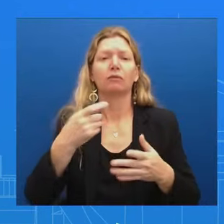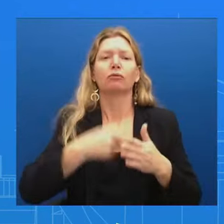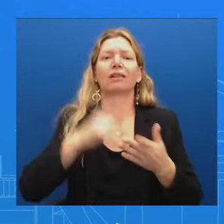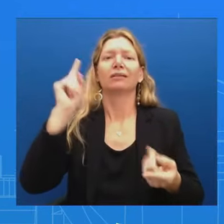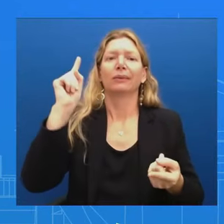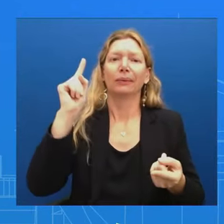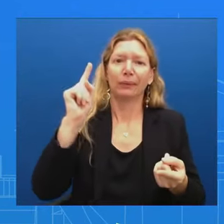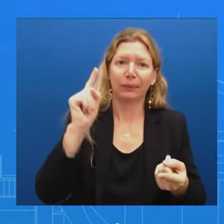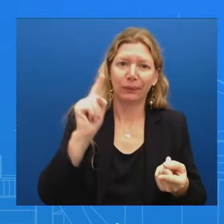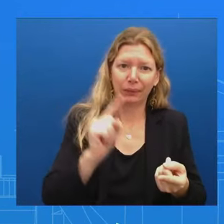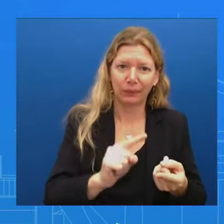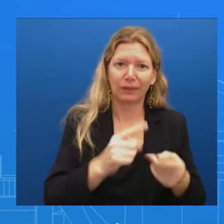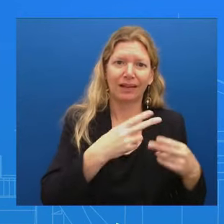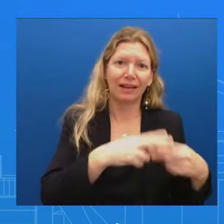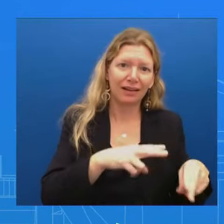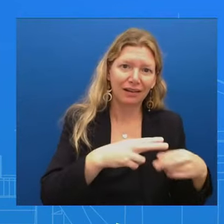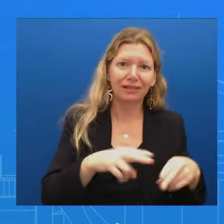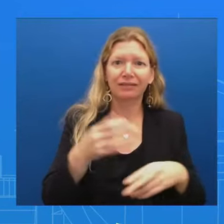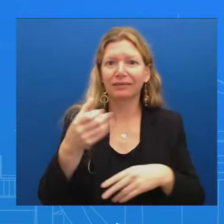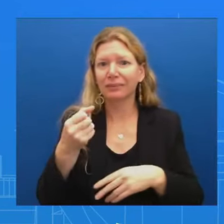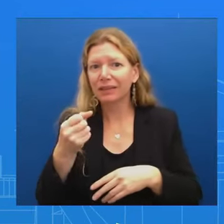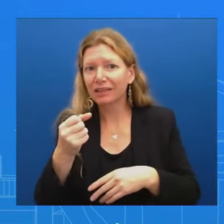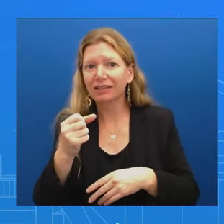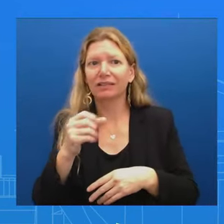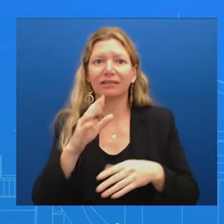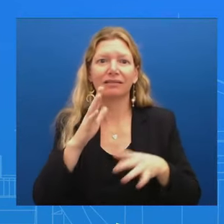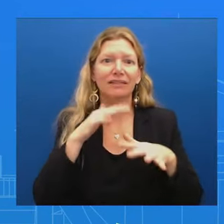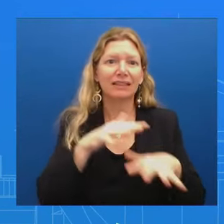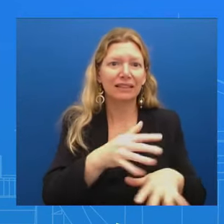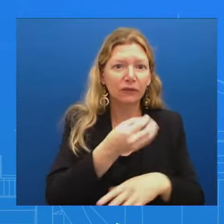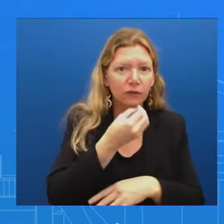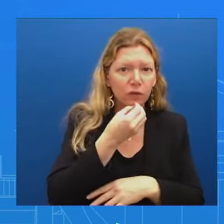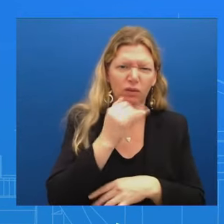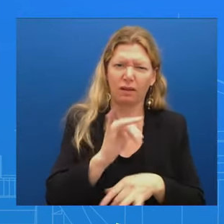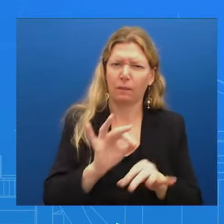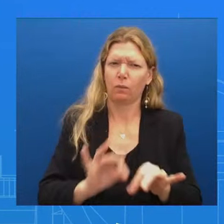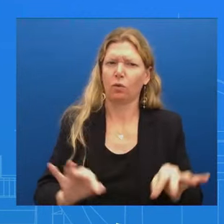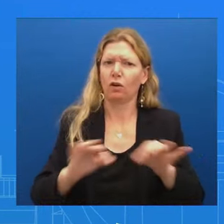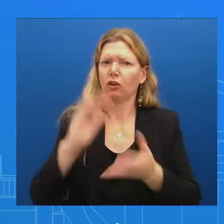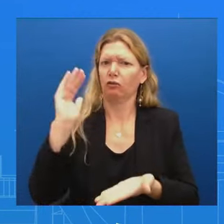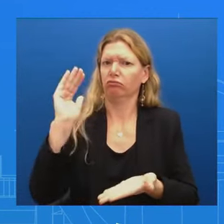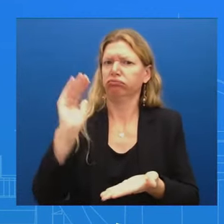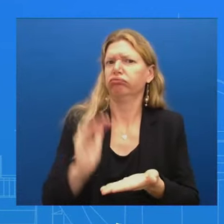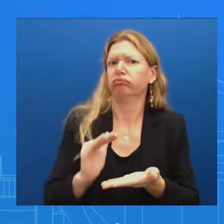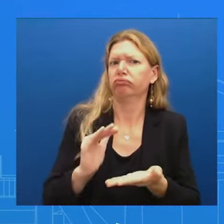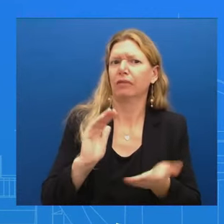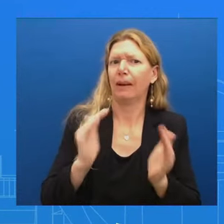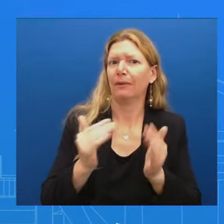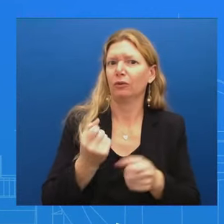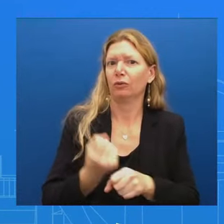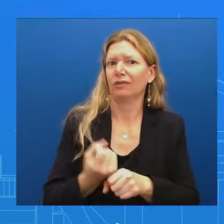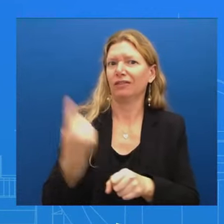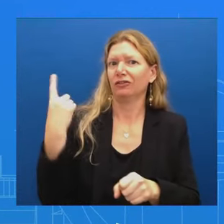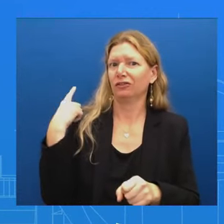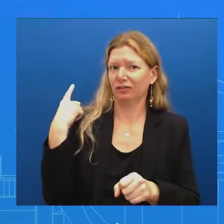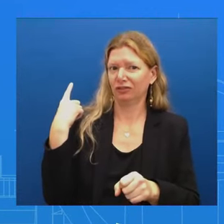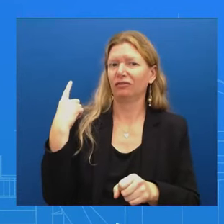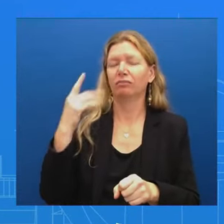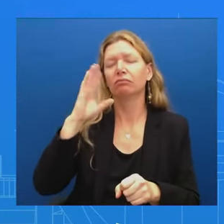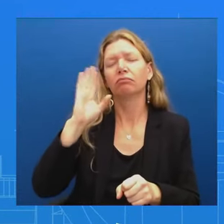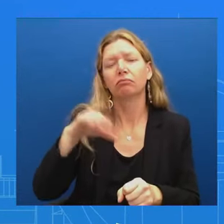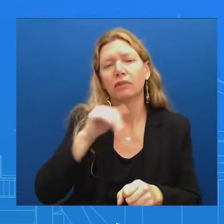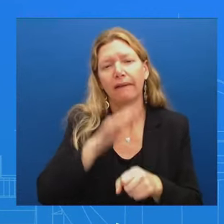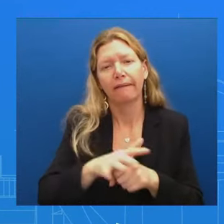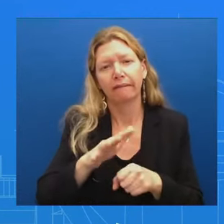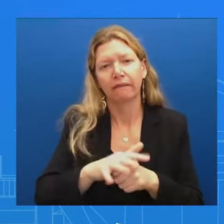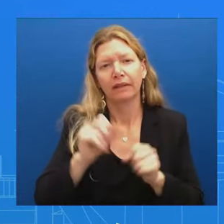that's important They're lower than they were a year ago And we know that's not enough And so, what we've The President has continuously done